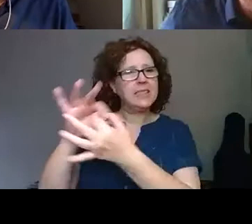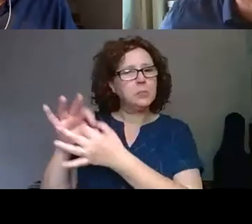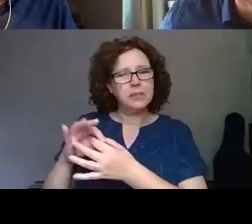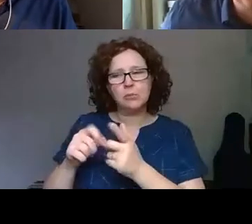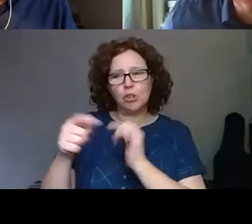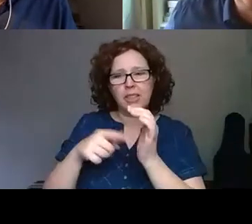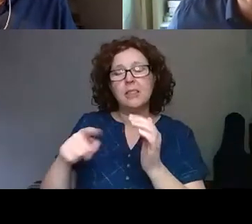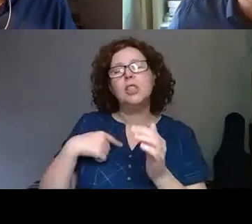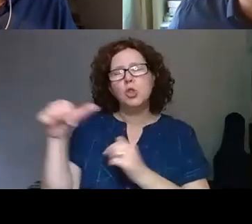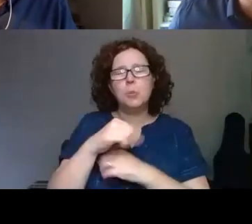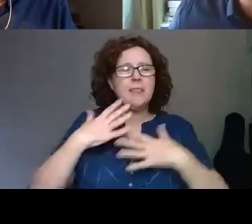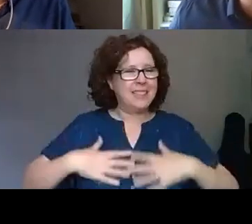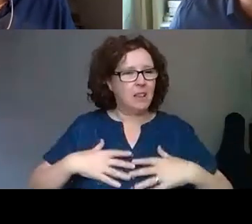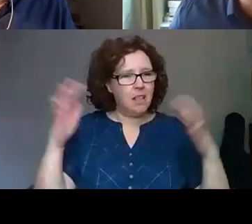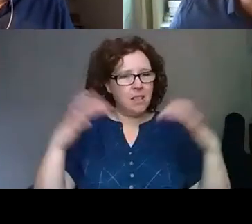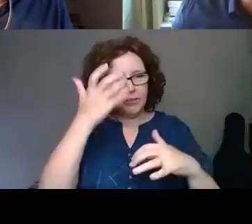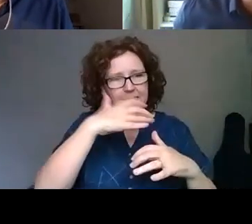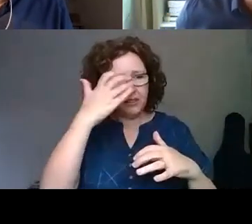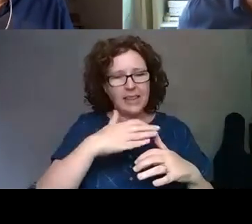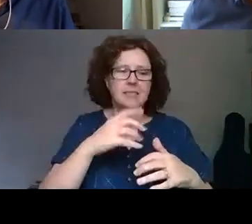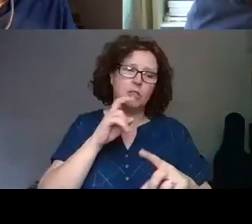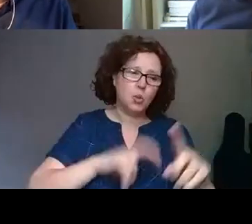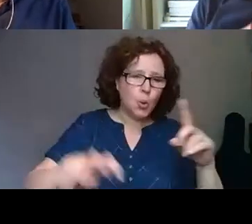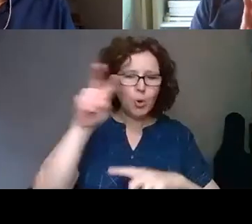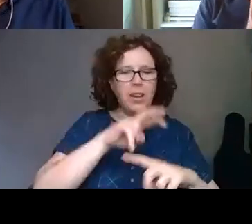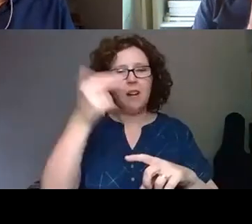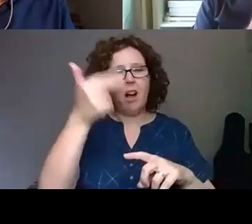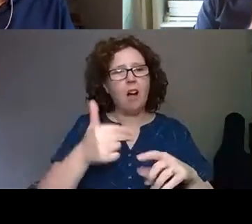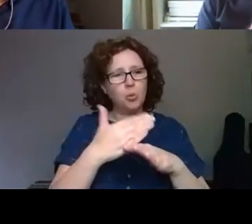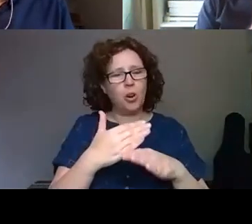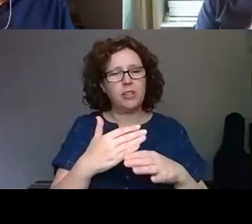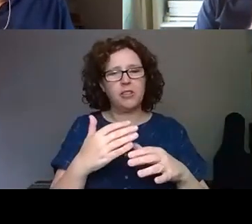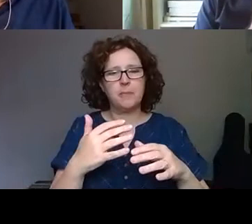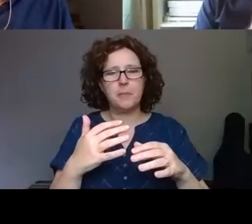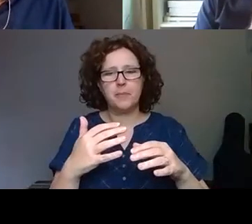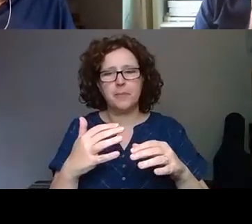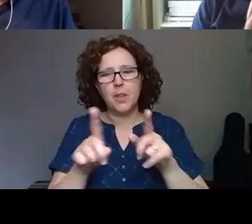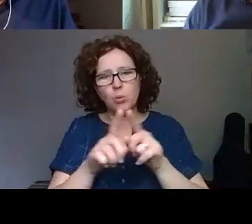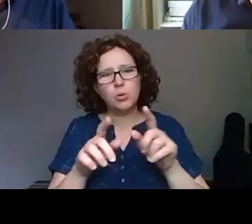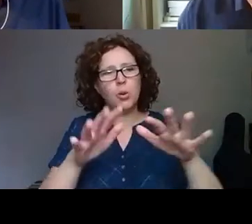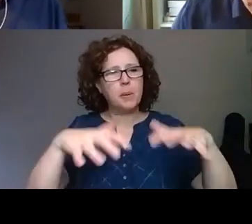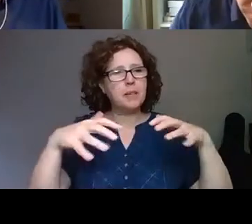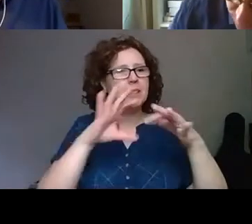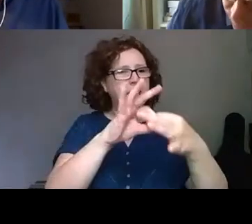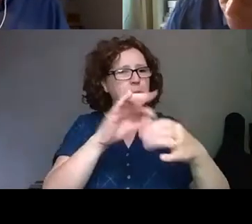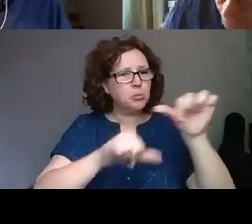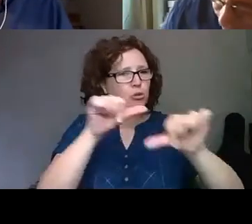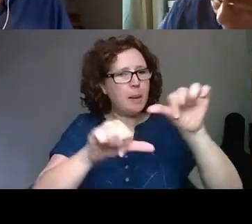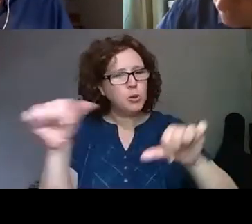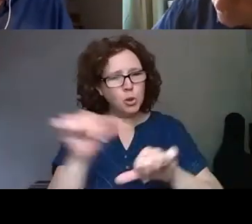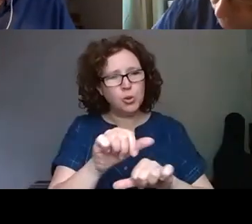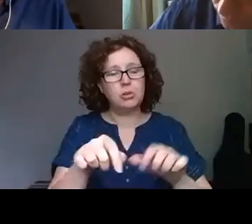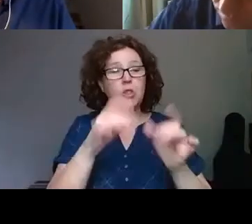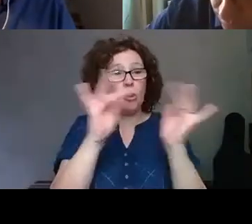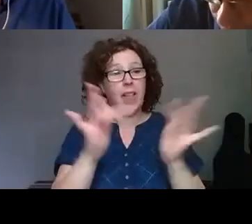Having a touring artwork, but also a public engagement program and an online platform.